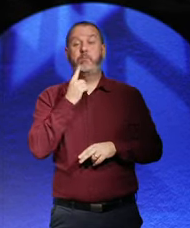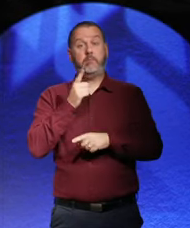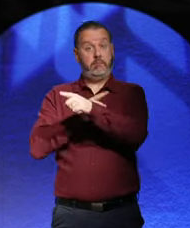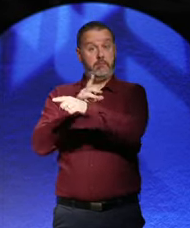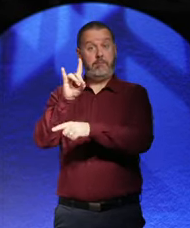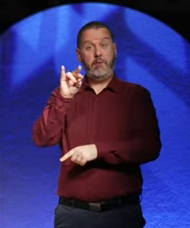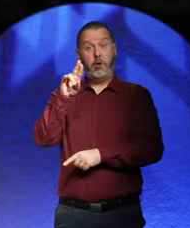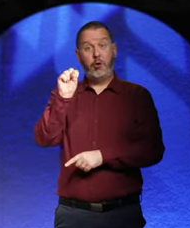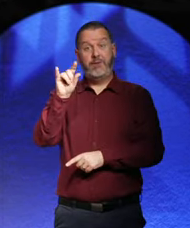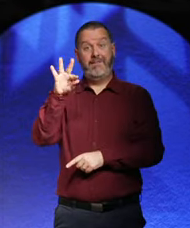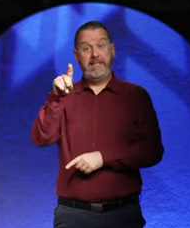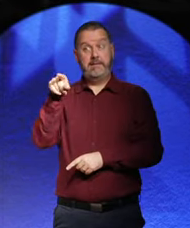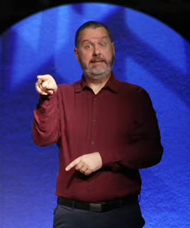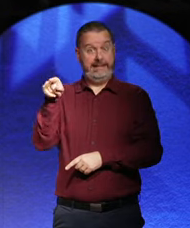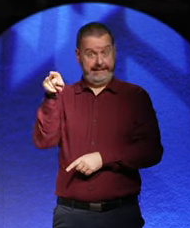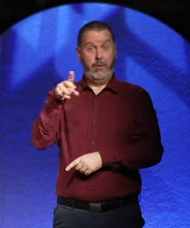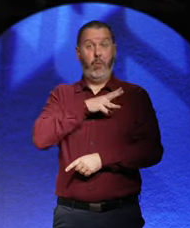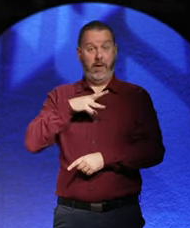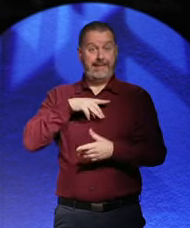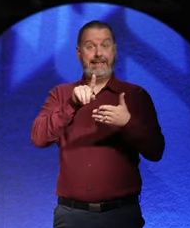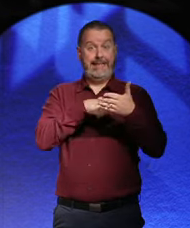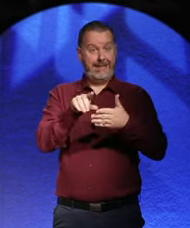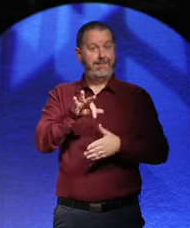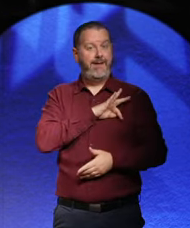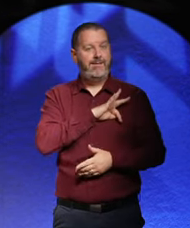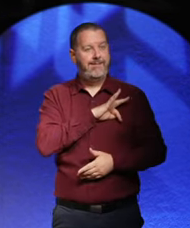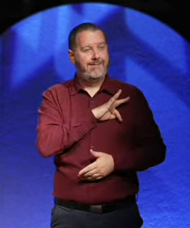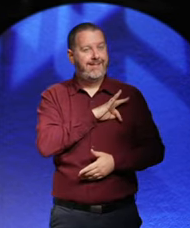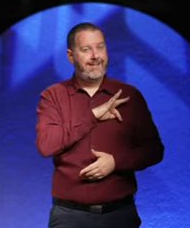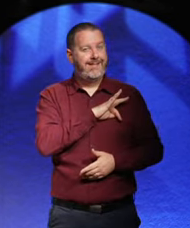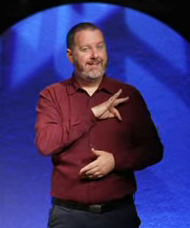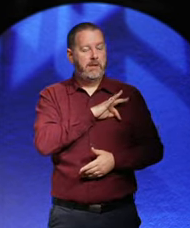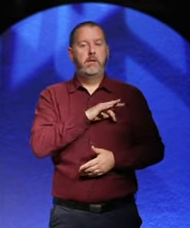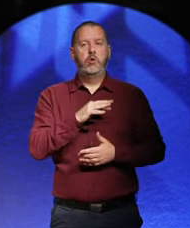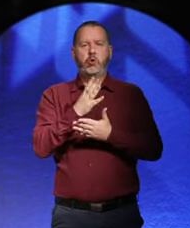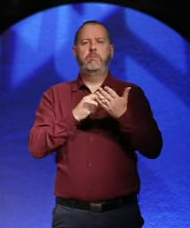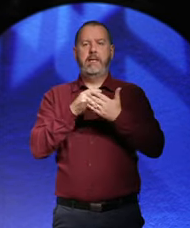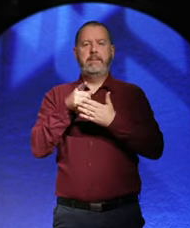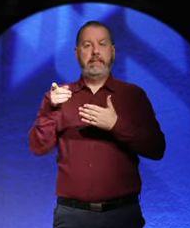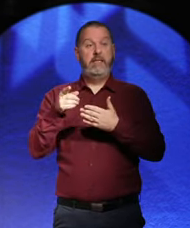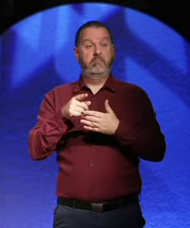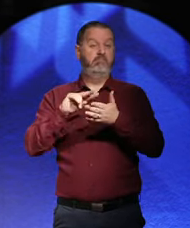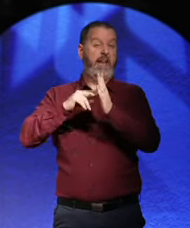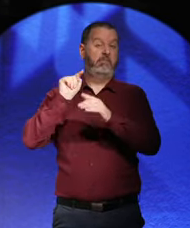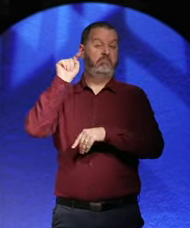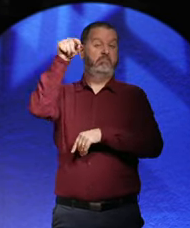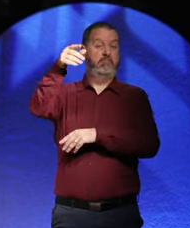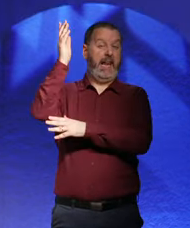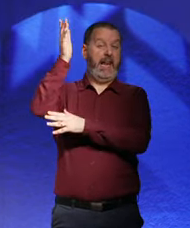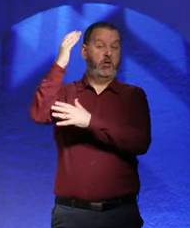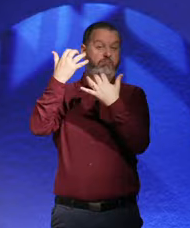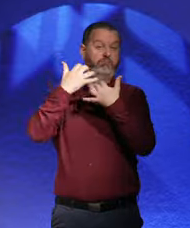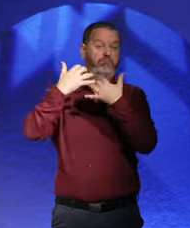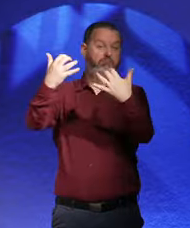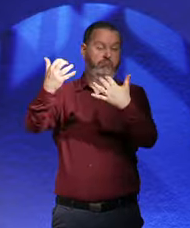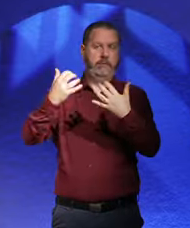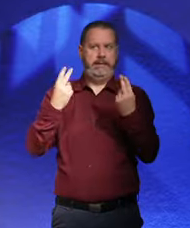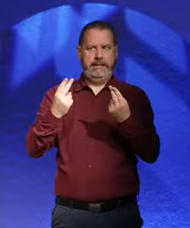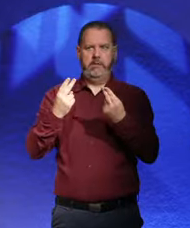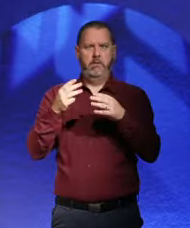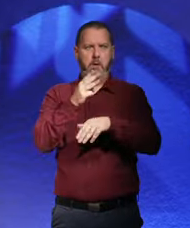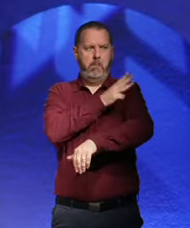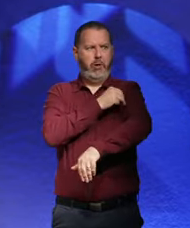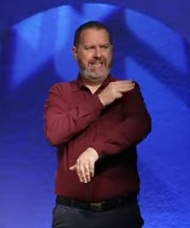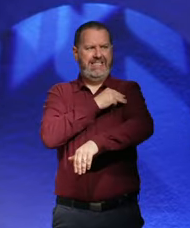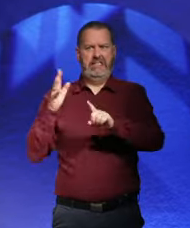cancelled. He had to have... In many cases, he had to have a police escort to go and give lectures at university. So, it